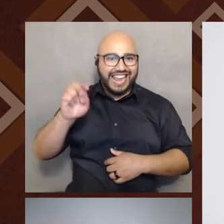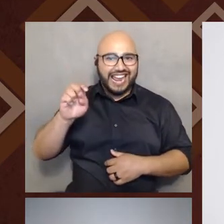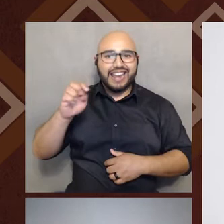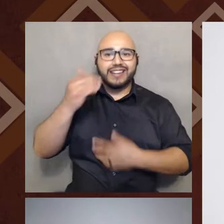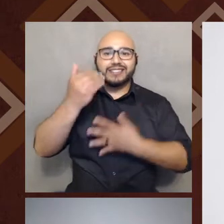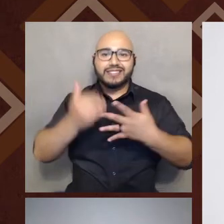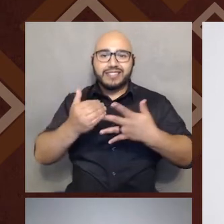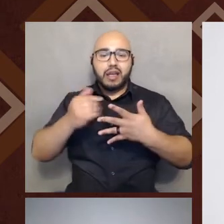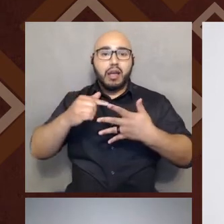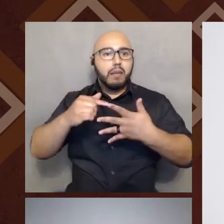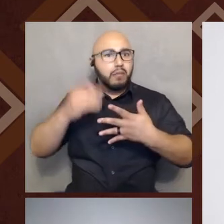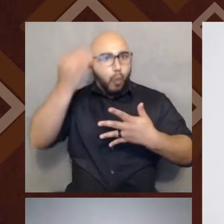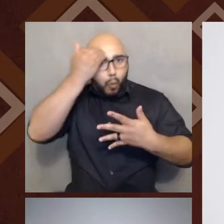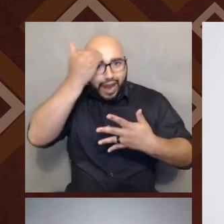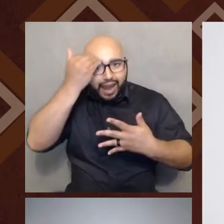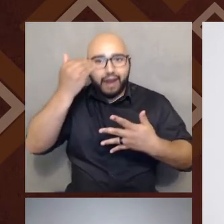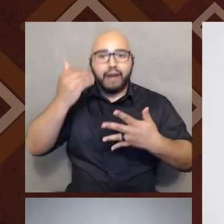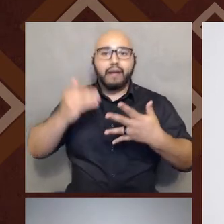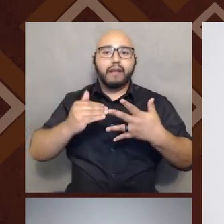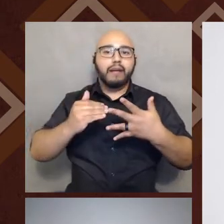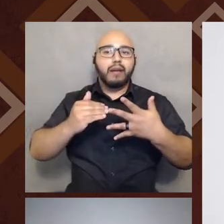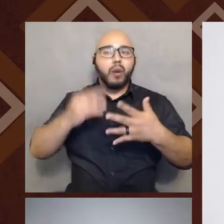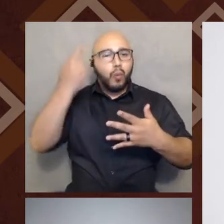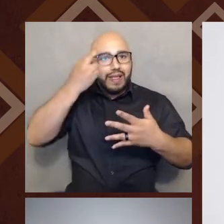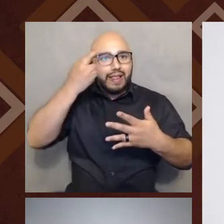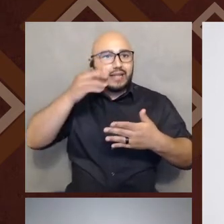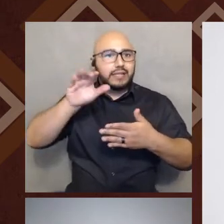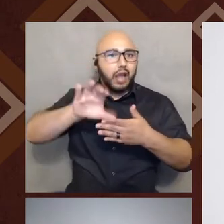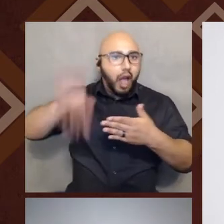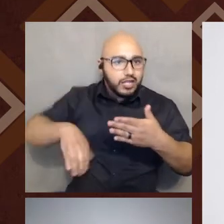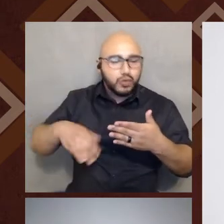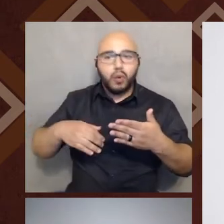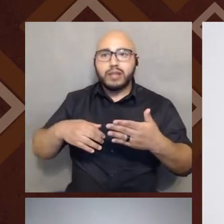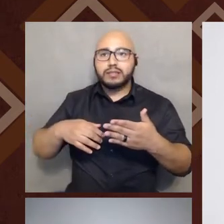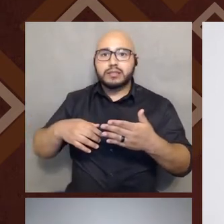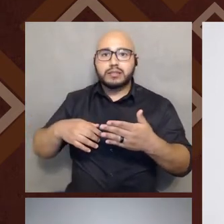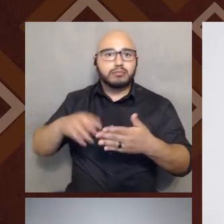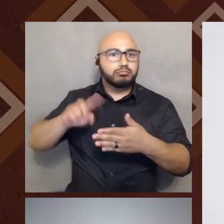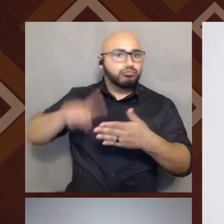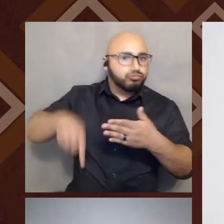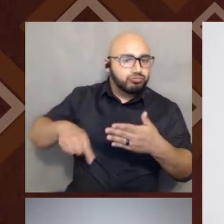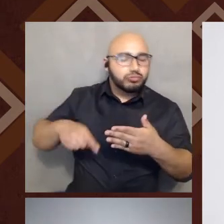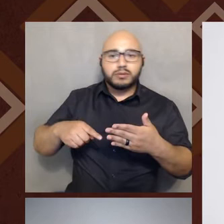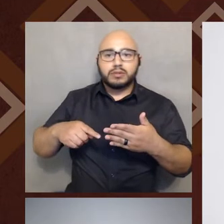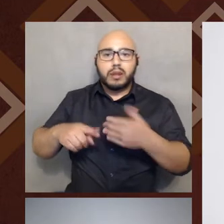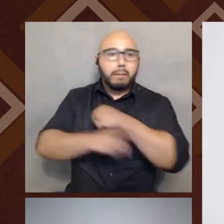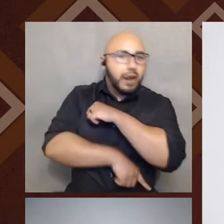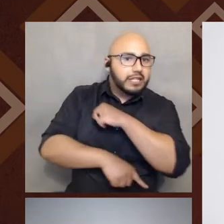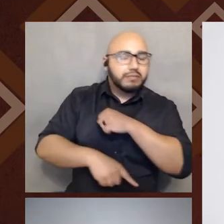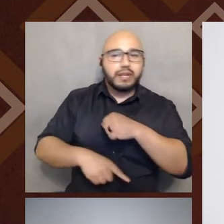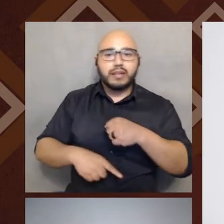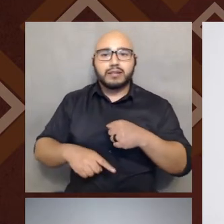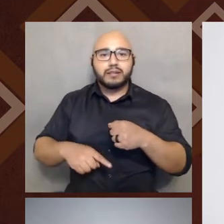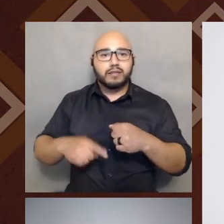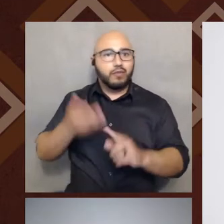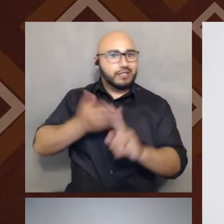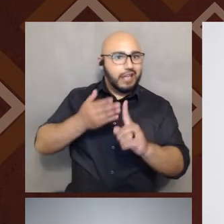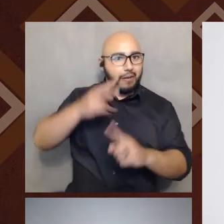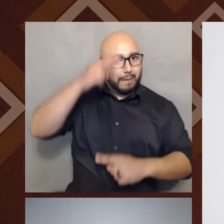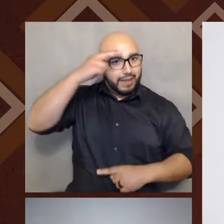cognitive stage, realizing that there's consequences to who you are as a Mexicano or a Mexican-American,